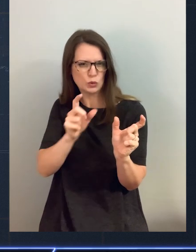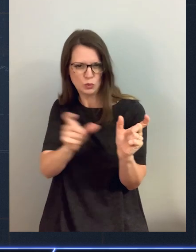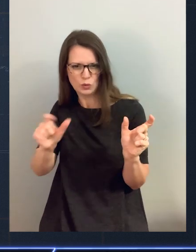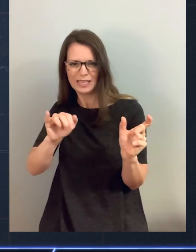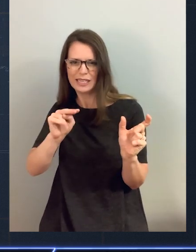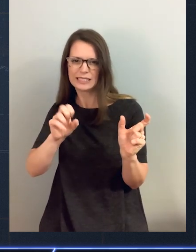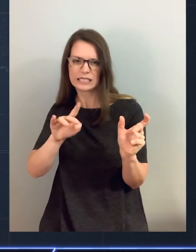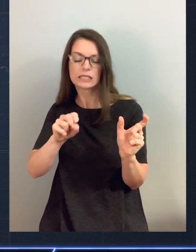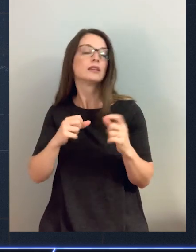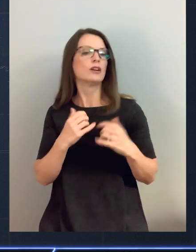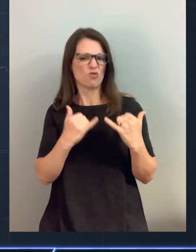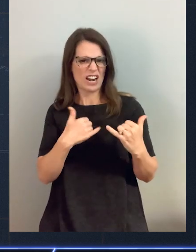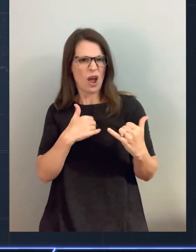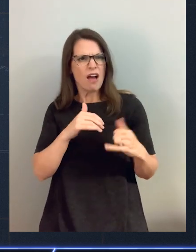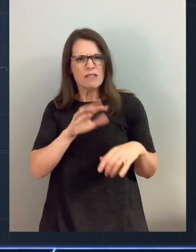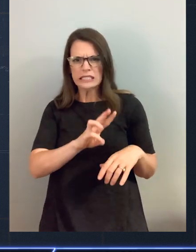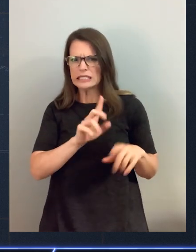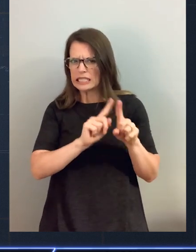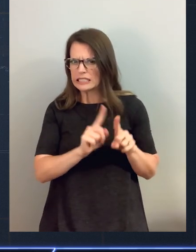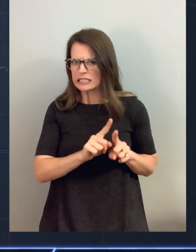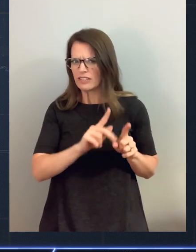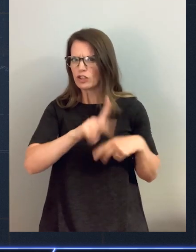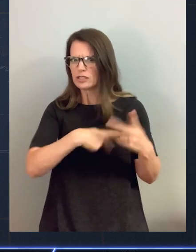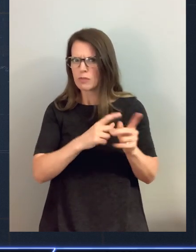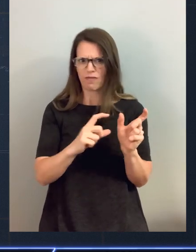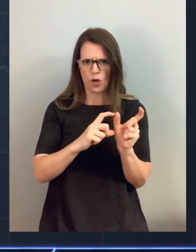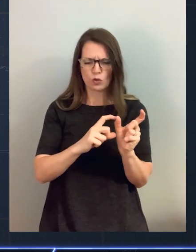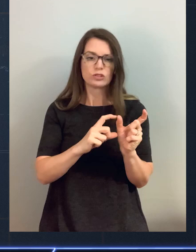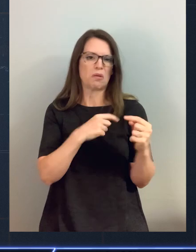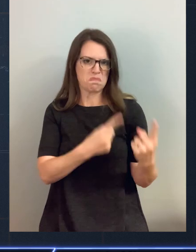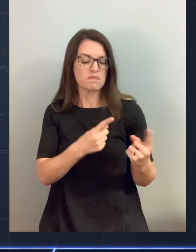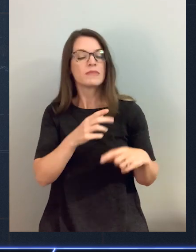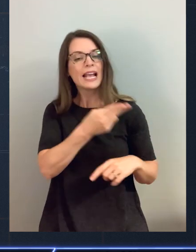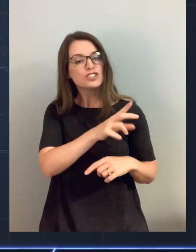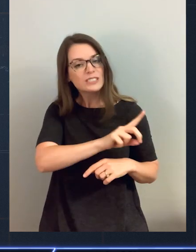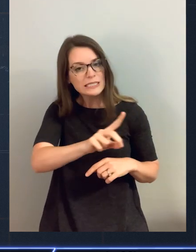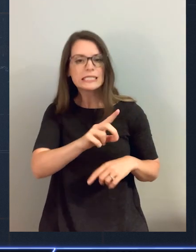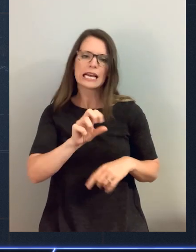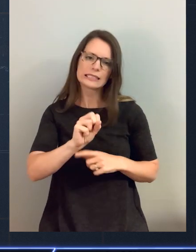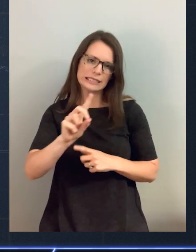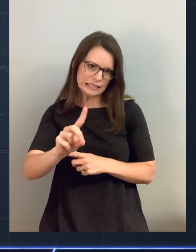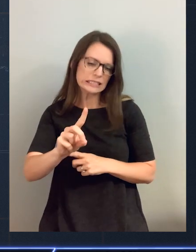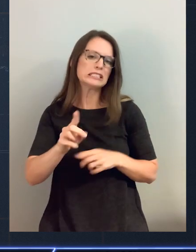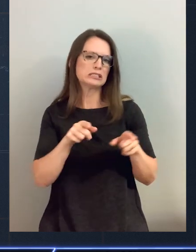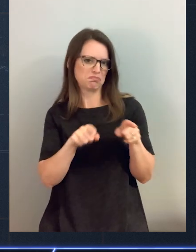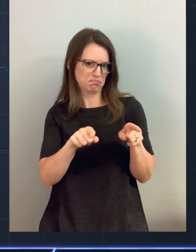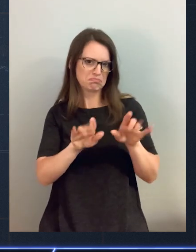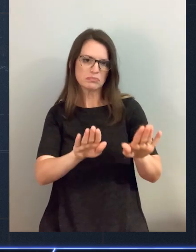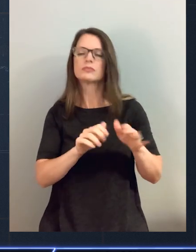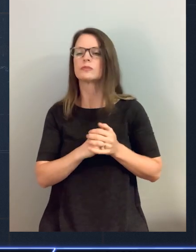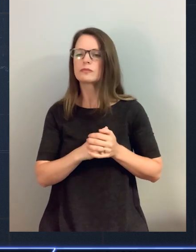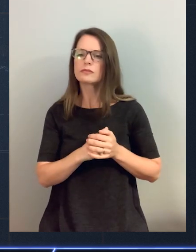There's currently six different volume types or the world before today's announcement that are a combination of HDD or SSD volumes